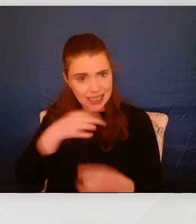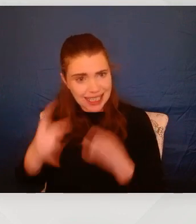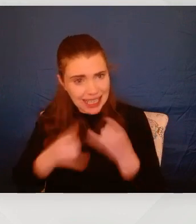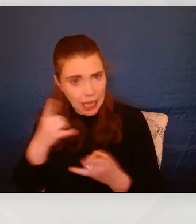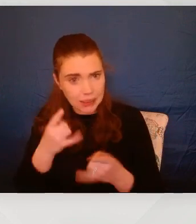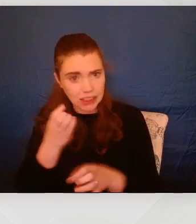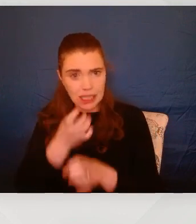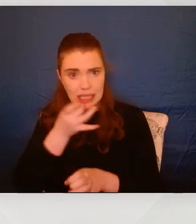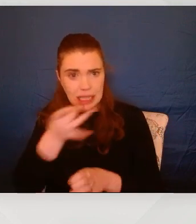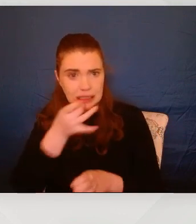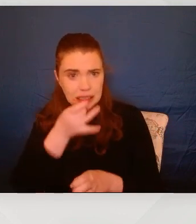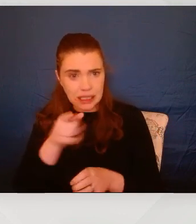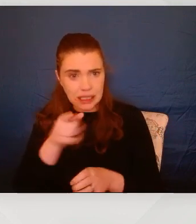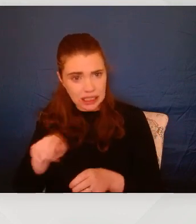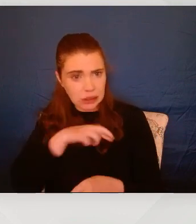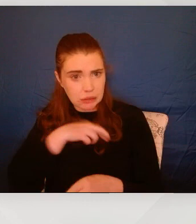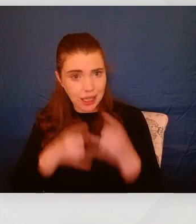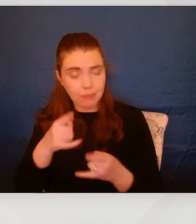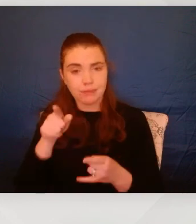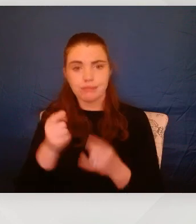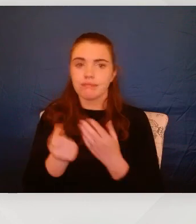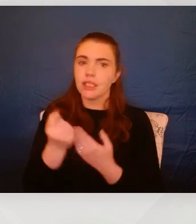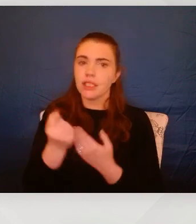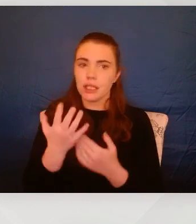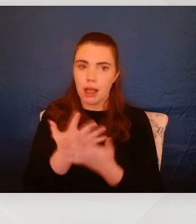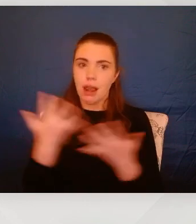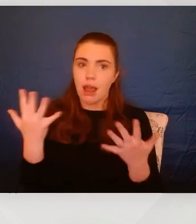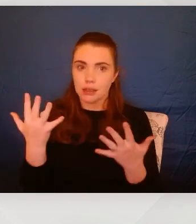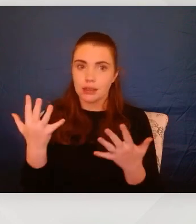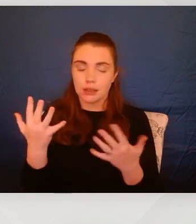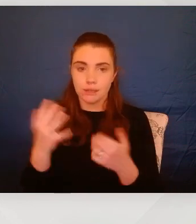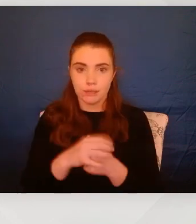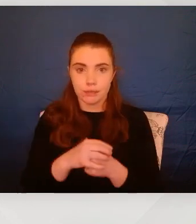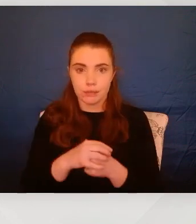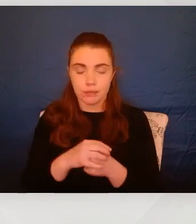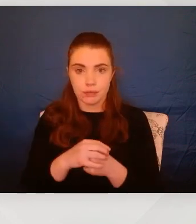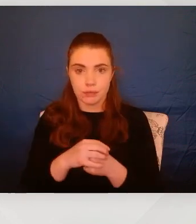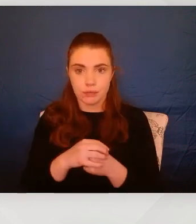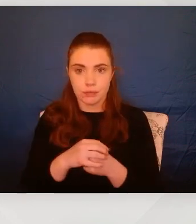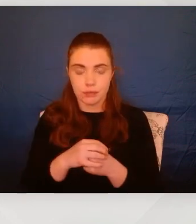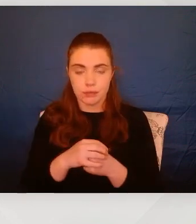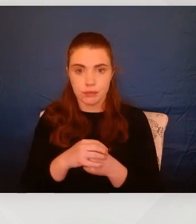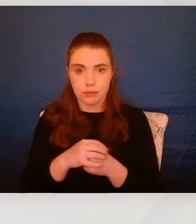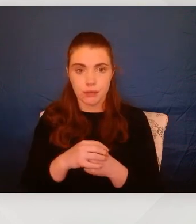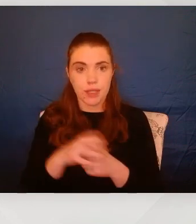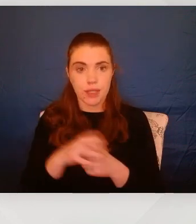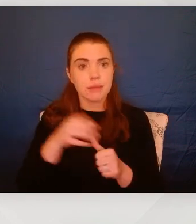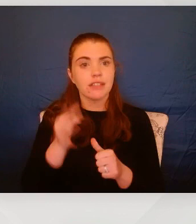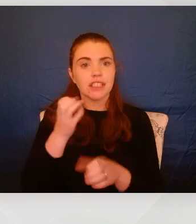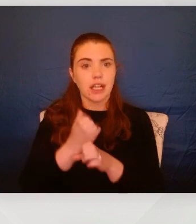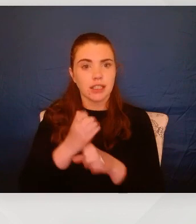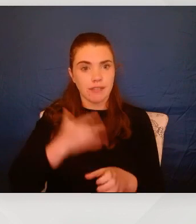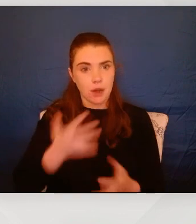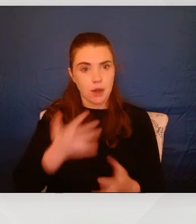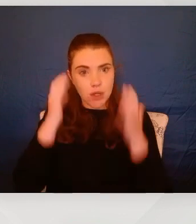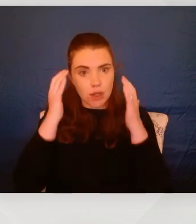Yeah, this actually comes up quite a lot and particularly around when a young person feels very overwhelmed and it's an